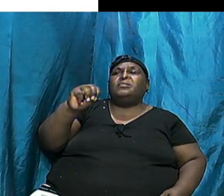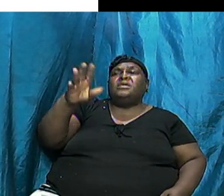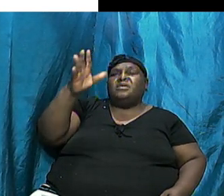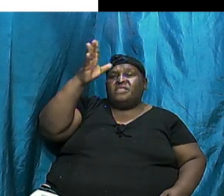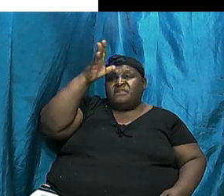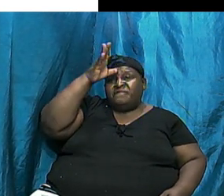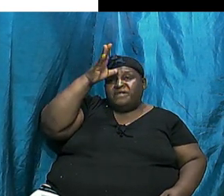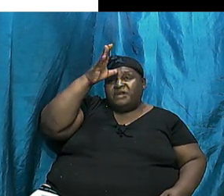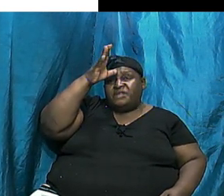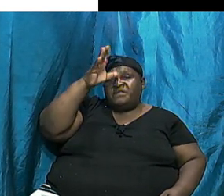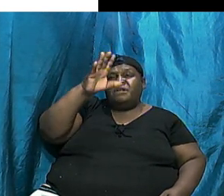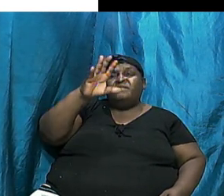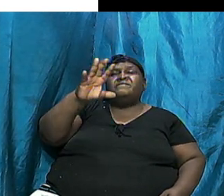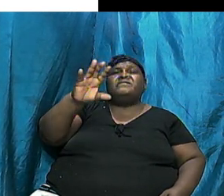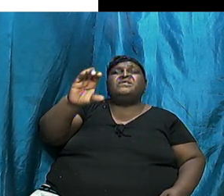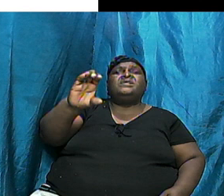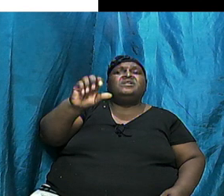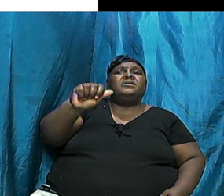Canaan,